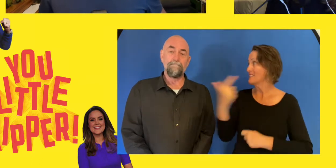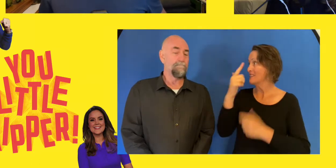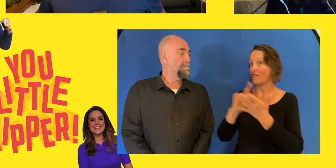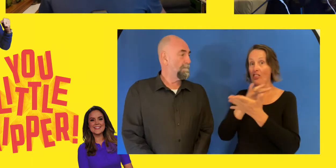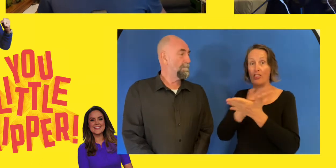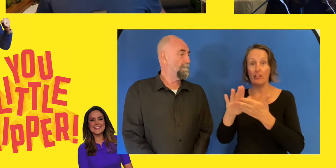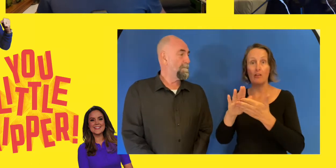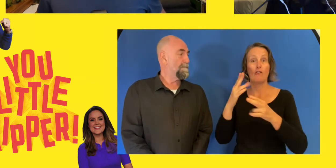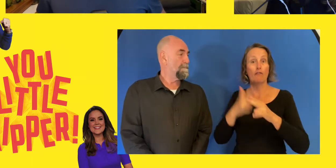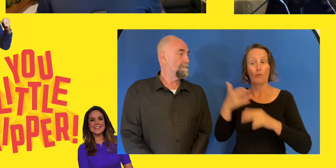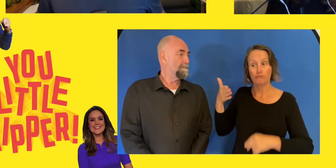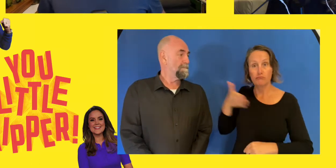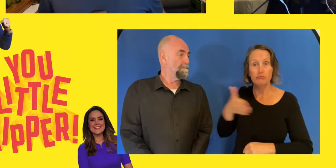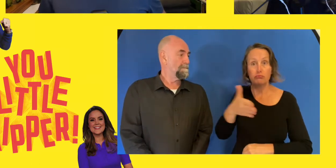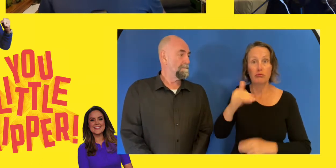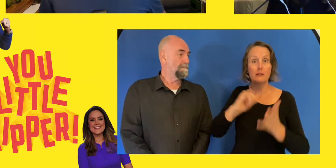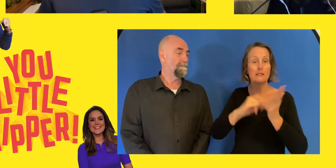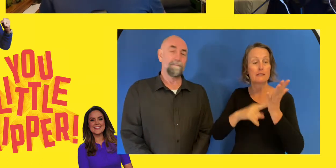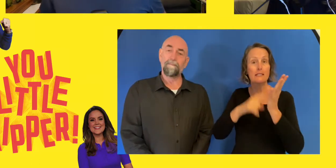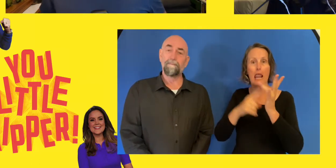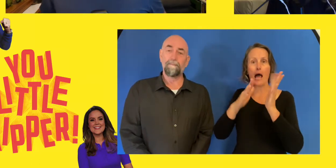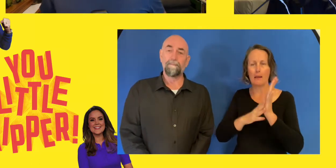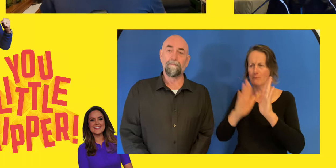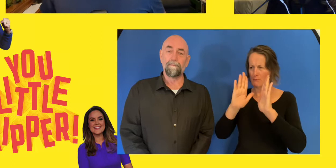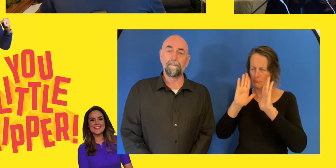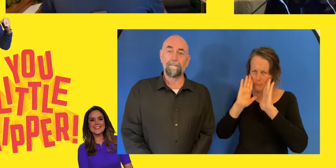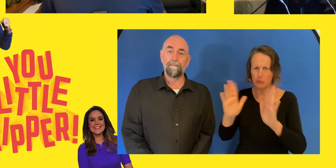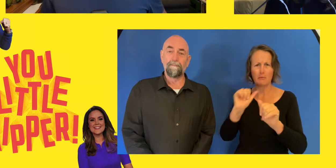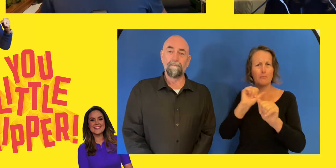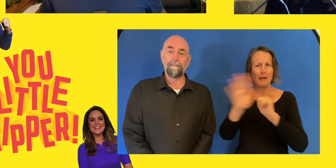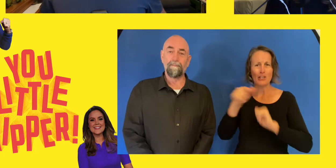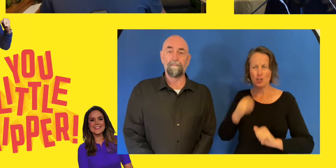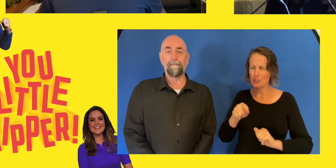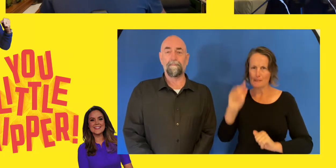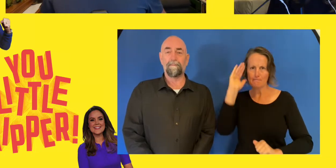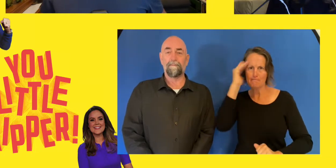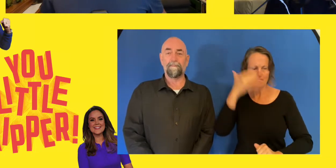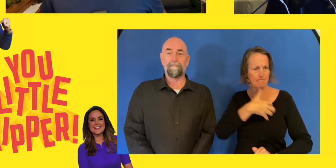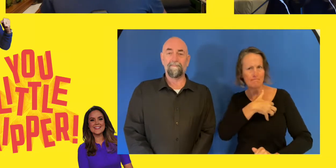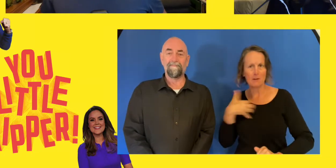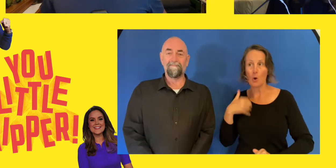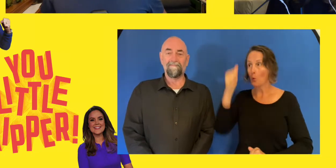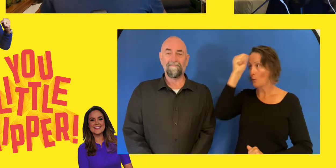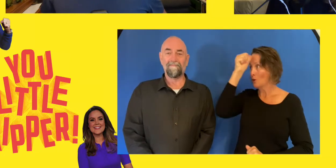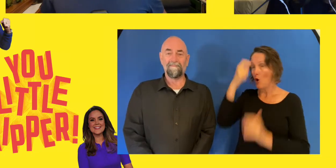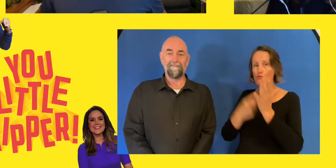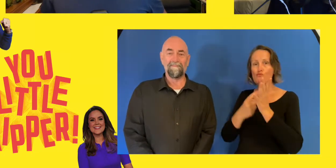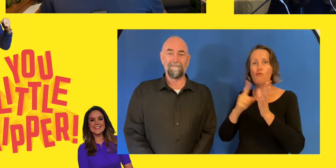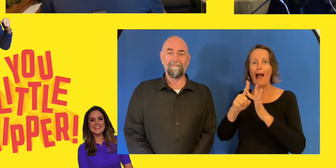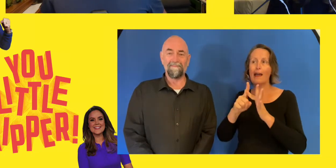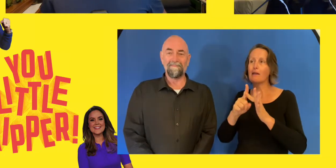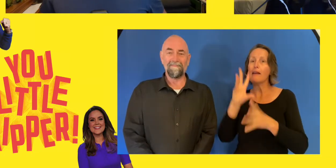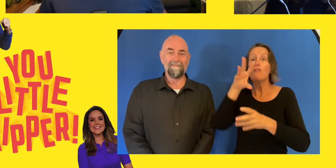slalom, which is just amazing. She held her nerve. We know that she was looking to just see what she could do, and